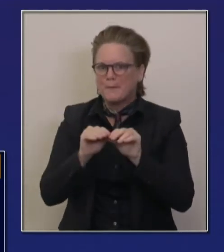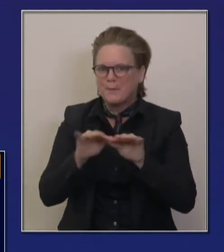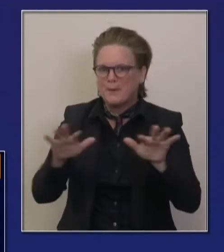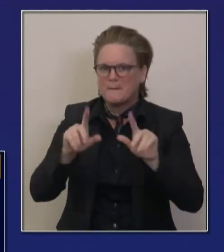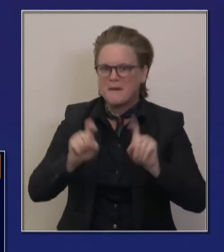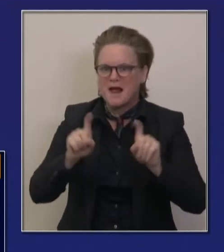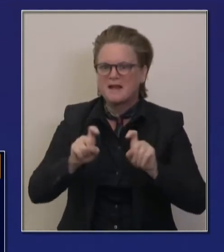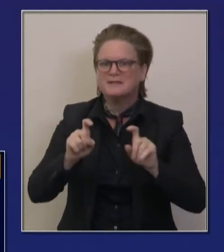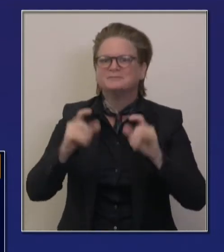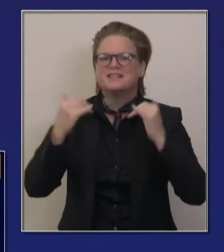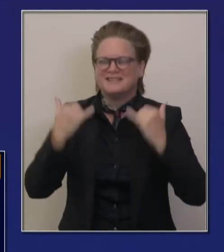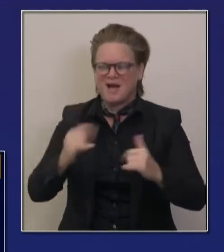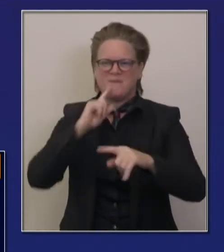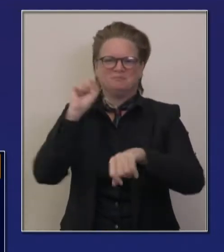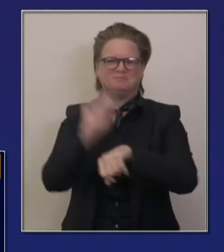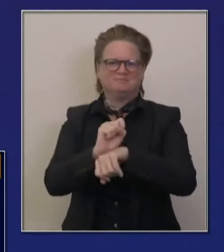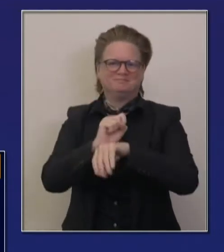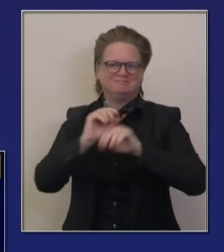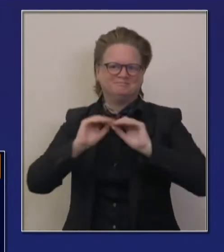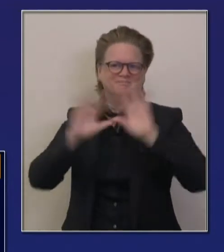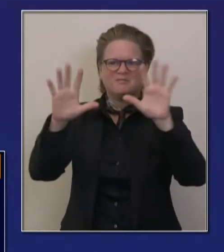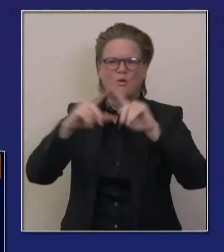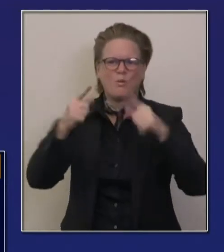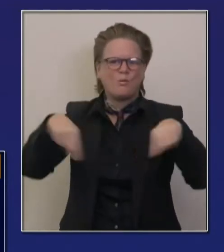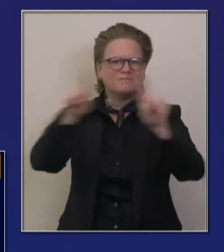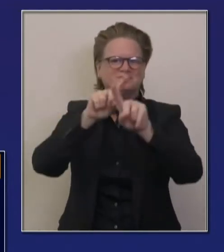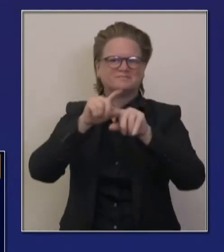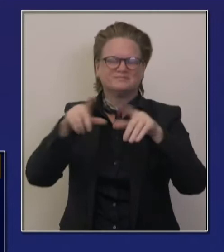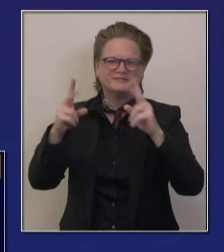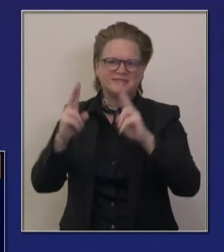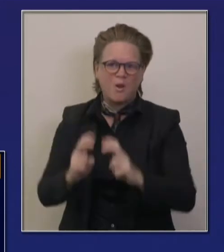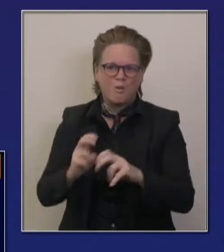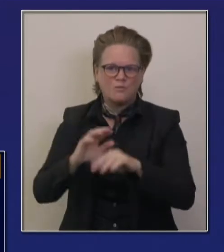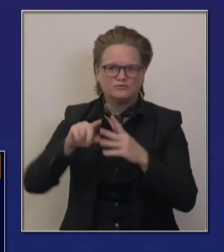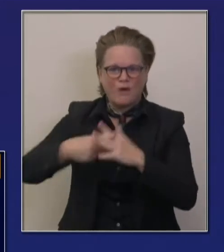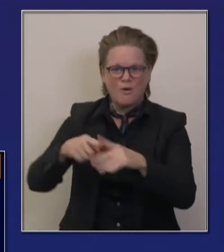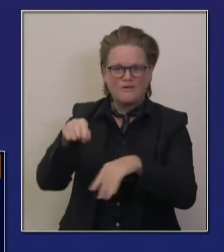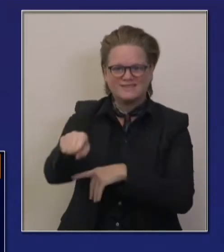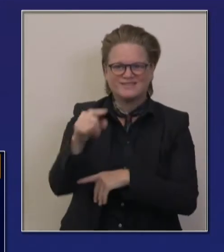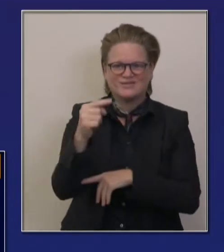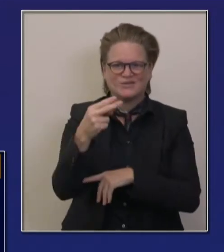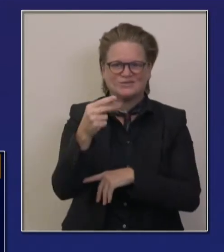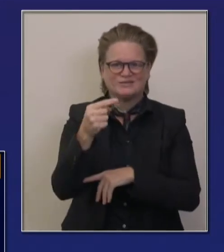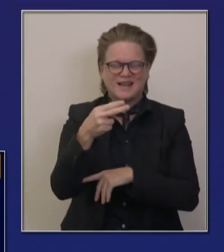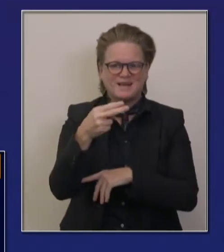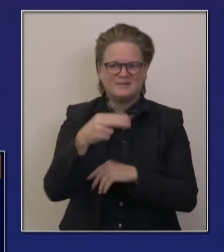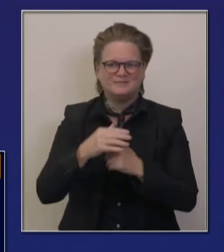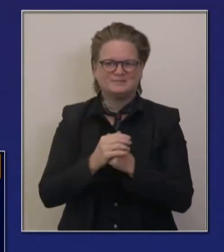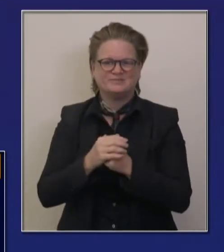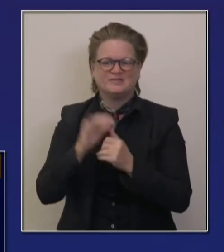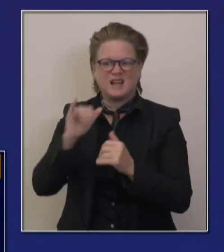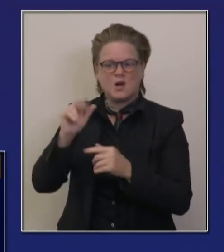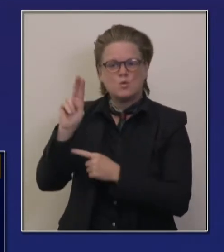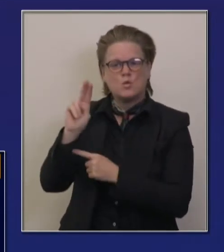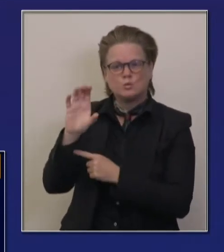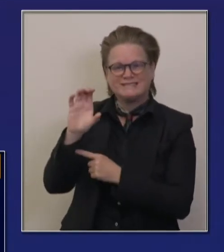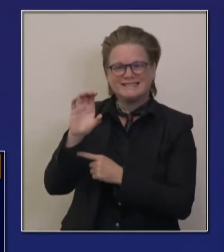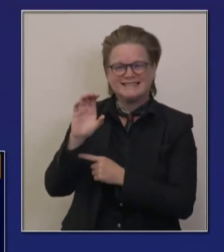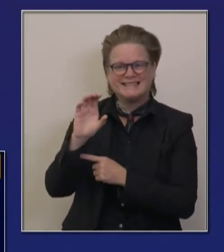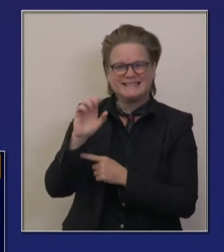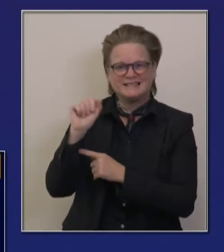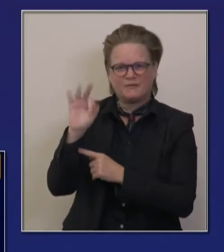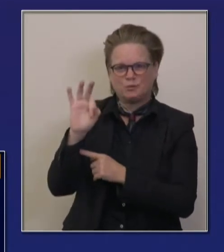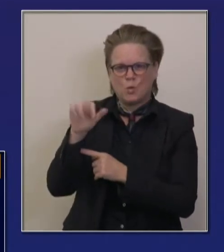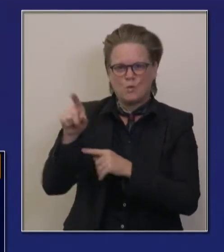began with the UCs. And we officially started with California, well, the University